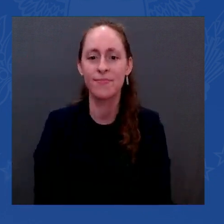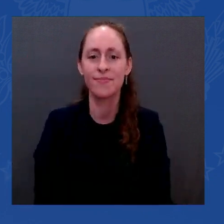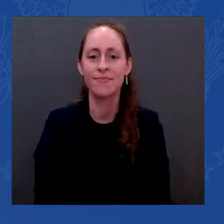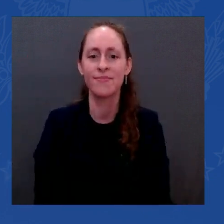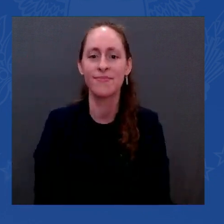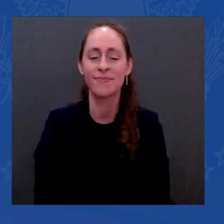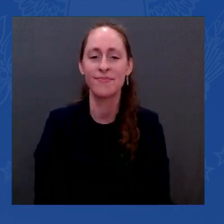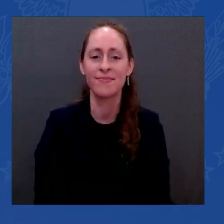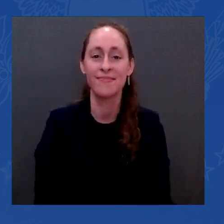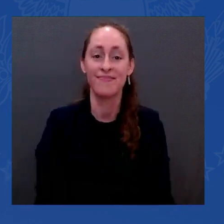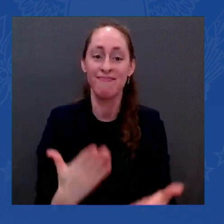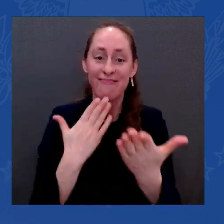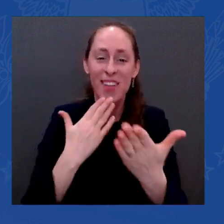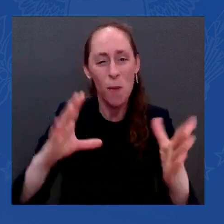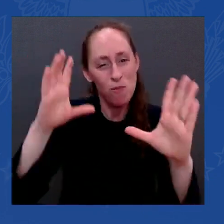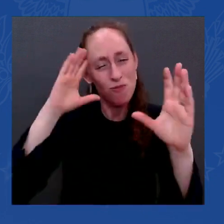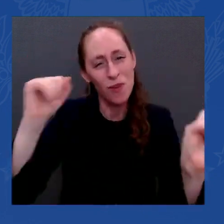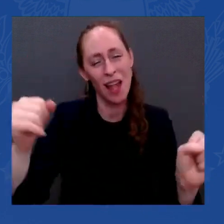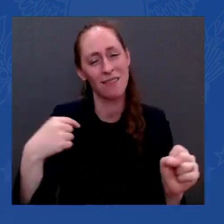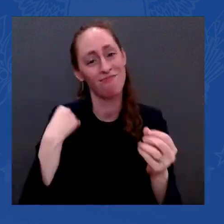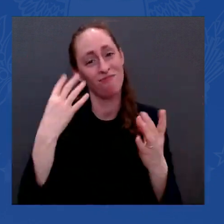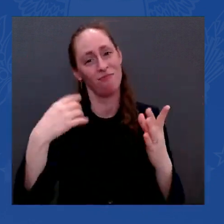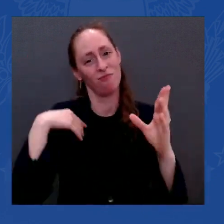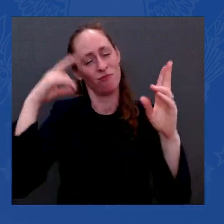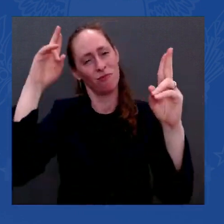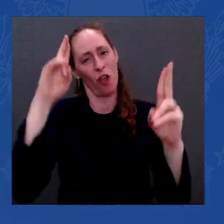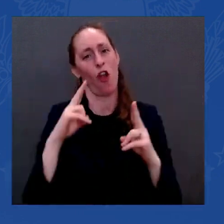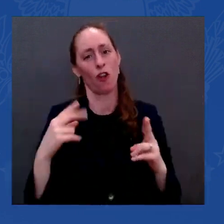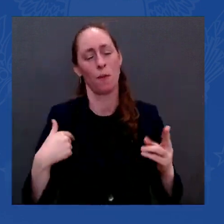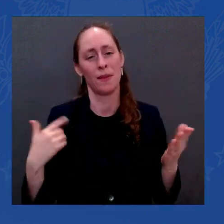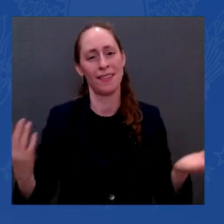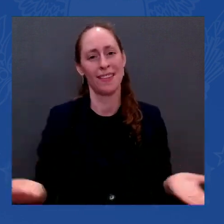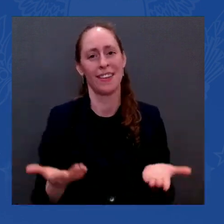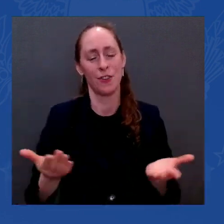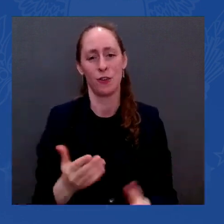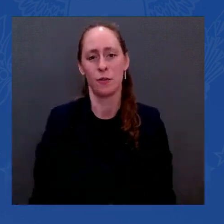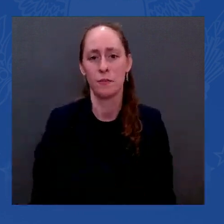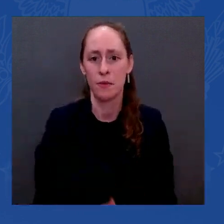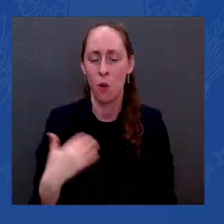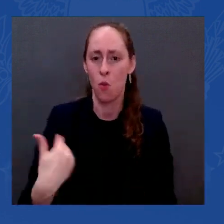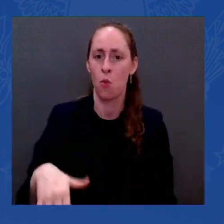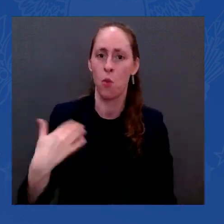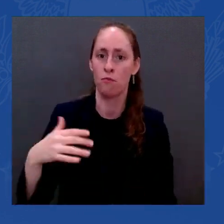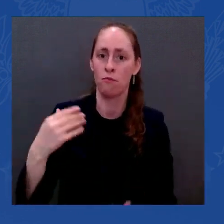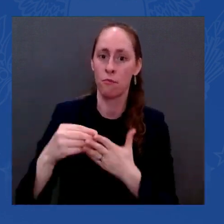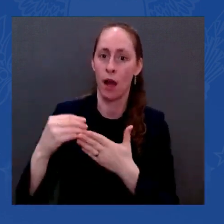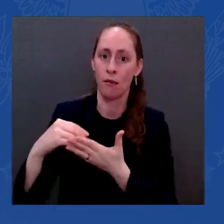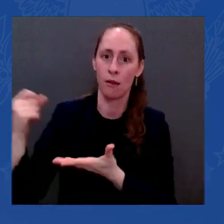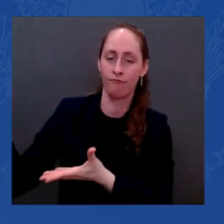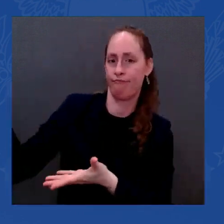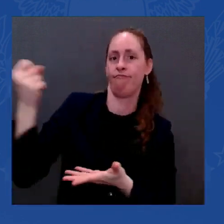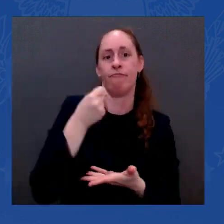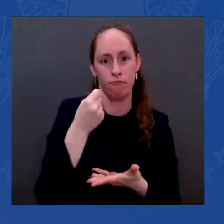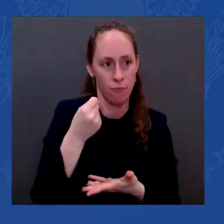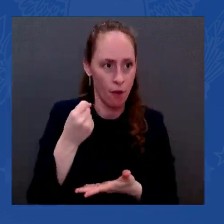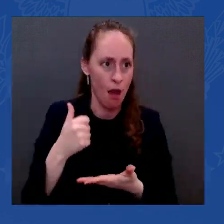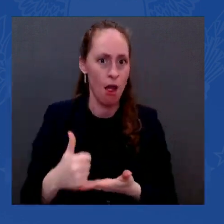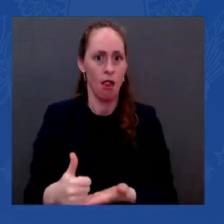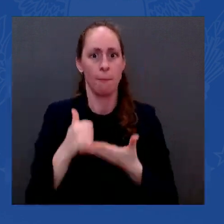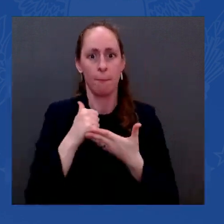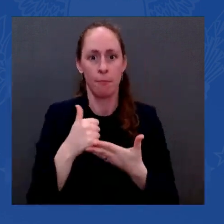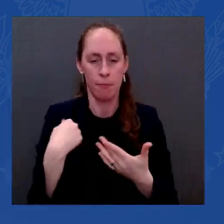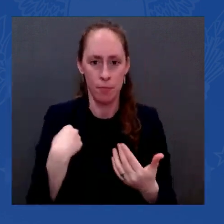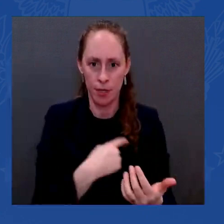investment delivers on your call to action of a year ago to restore America's supply chains. So your investment will